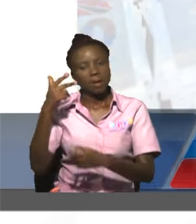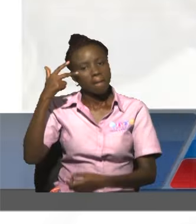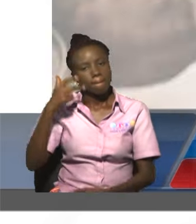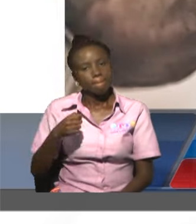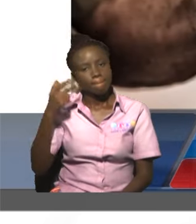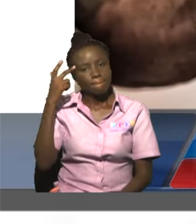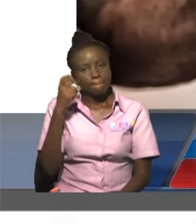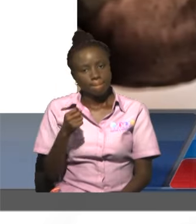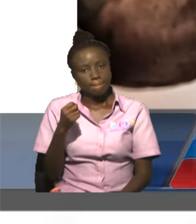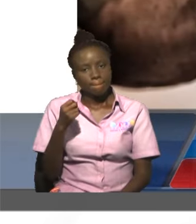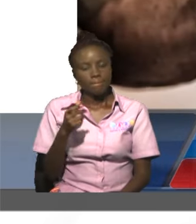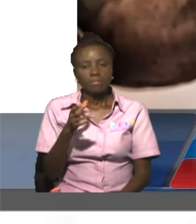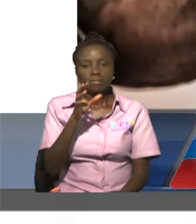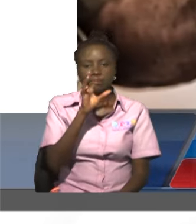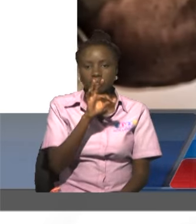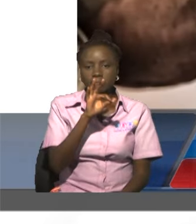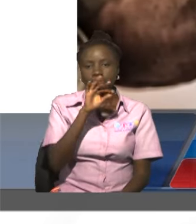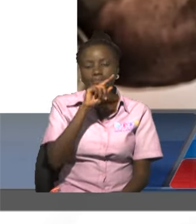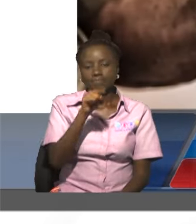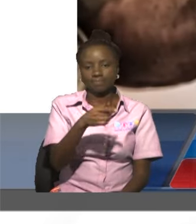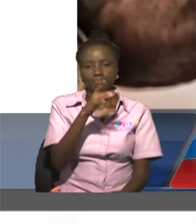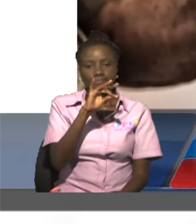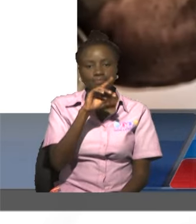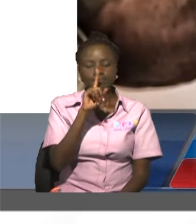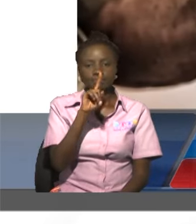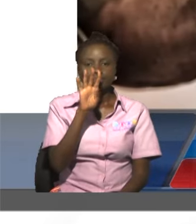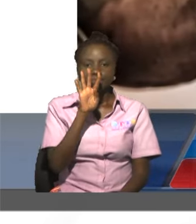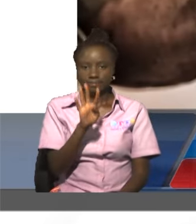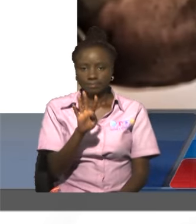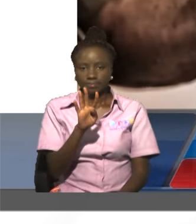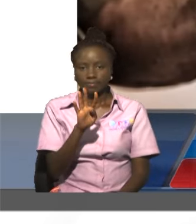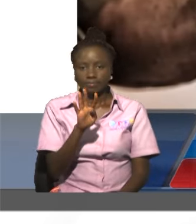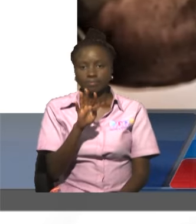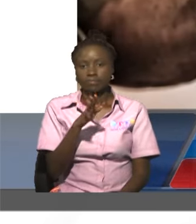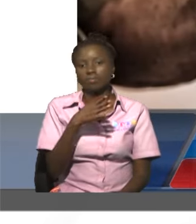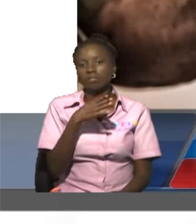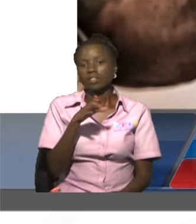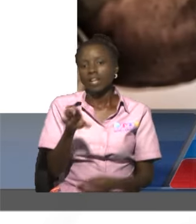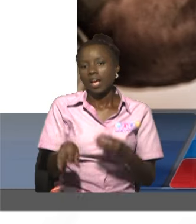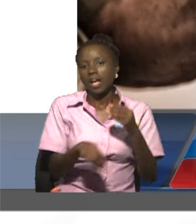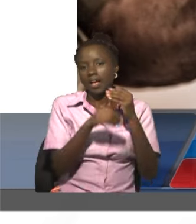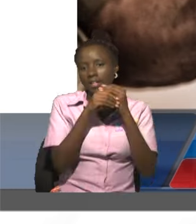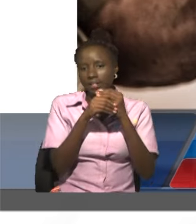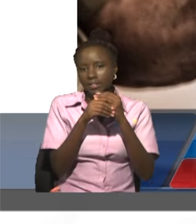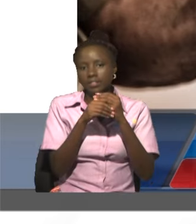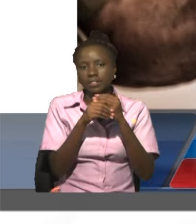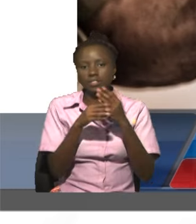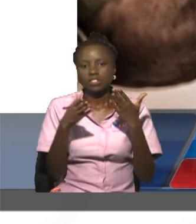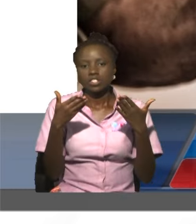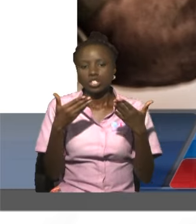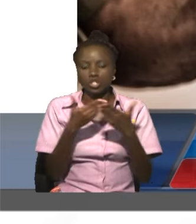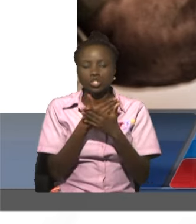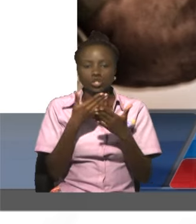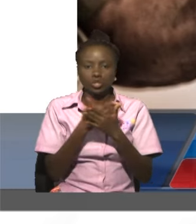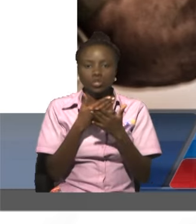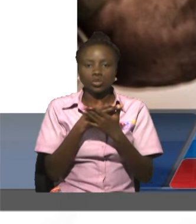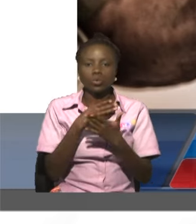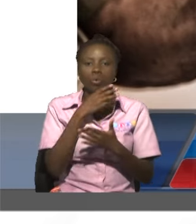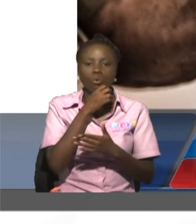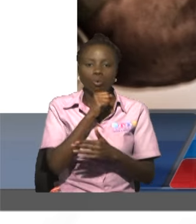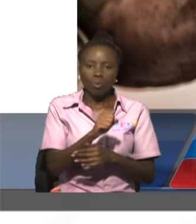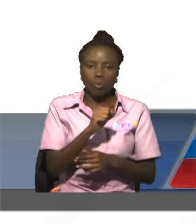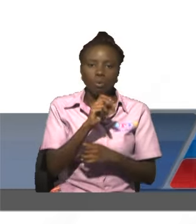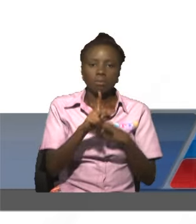and of this figure, 9,814 persons were added to the database as new beneficiaries in fiscal